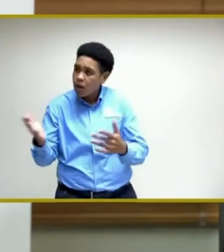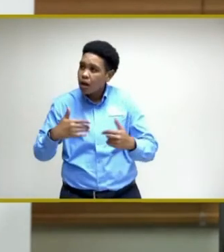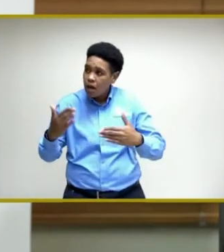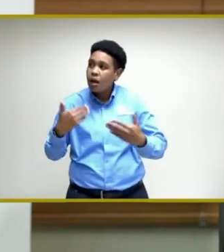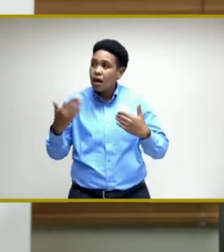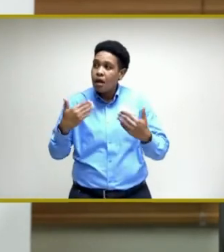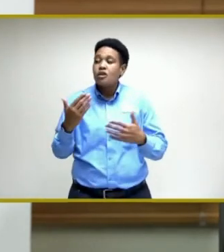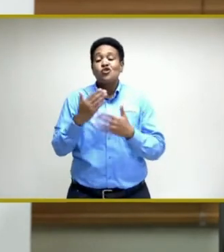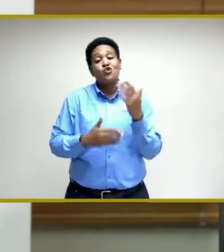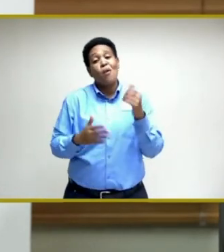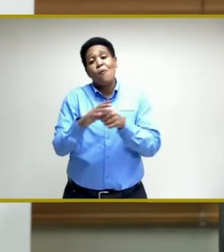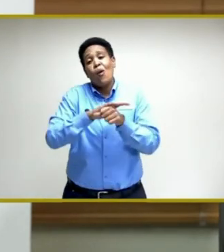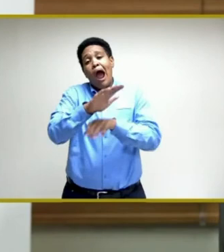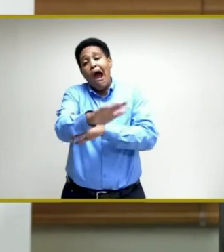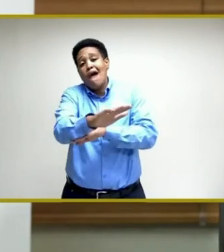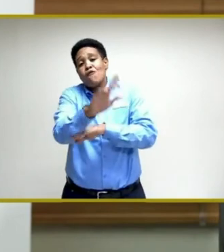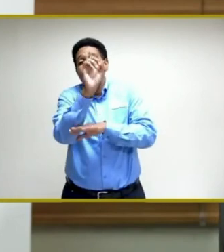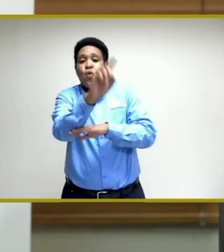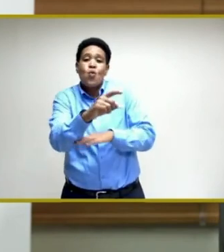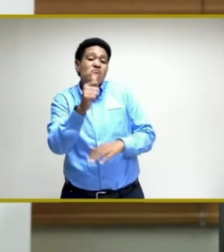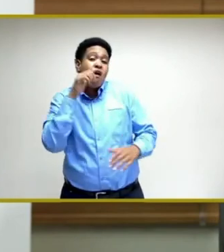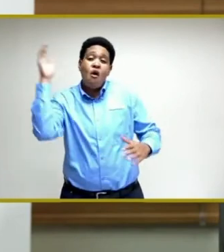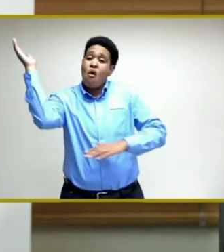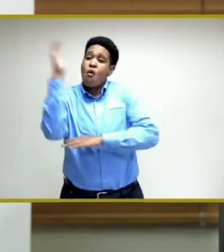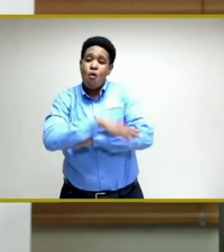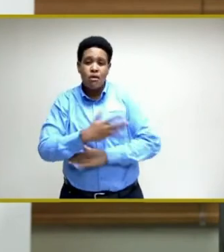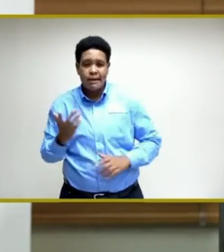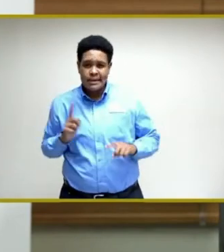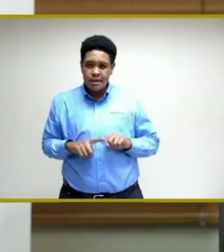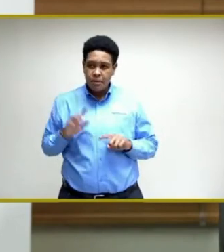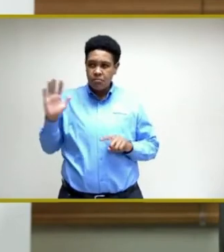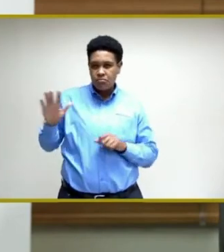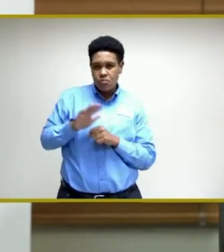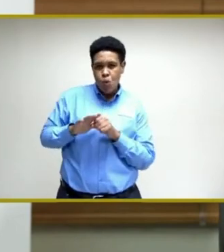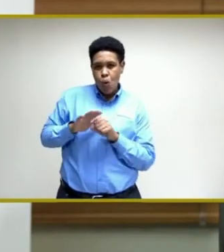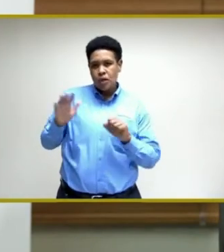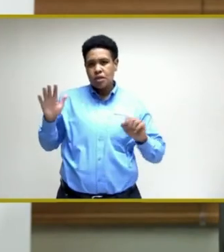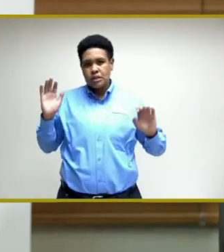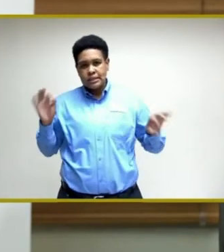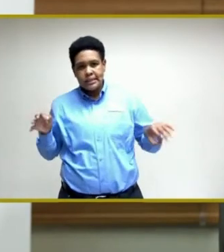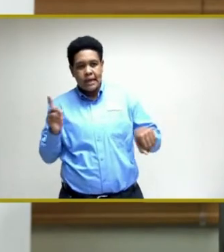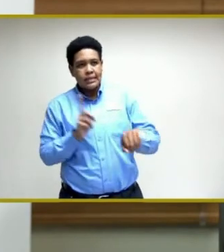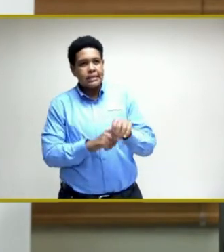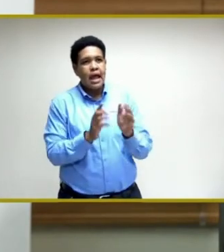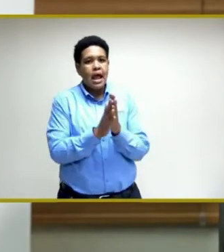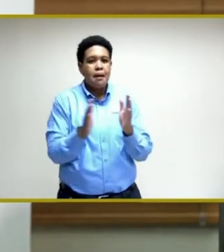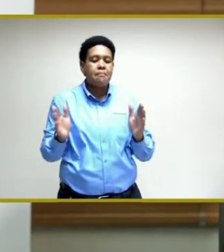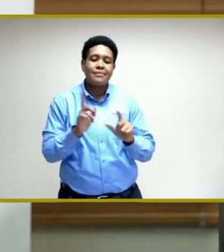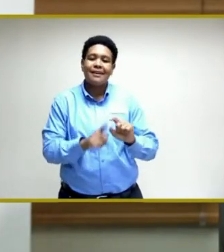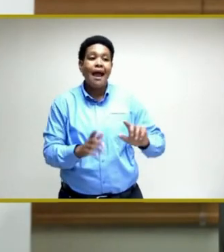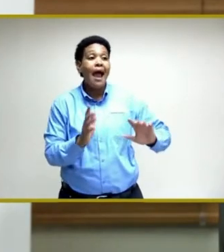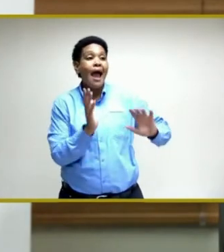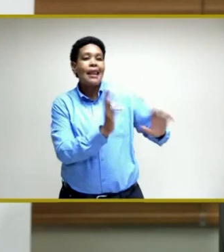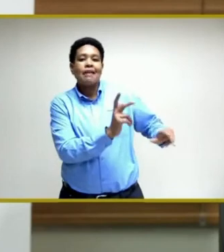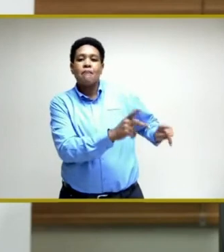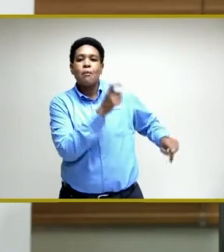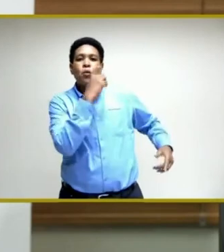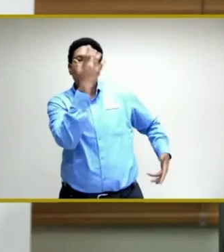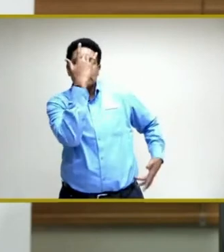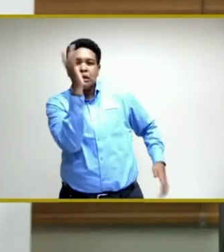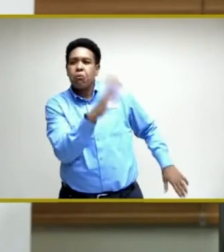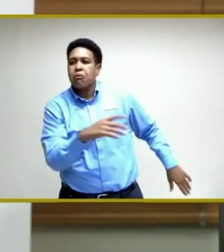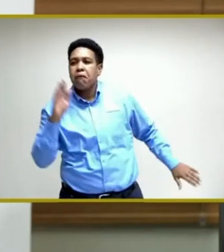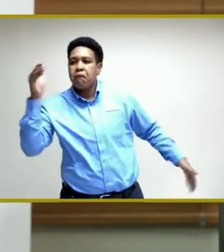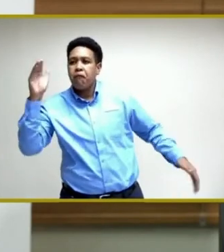medication, their monthly or, you know, twice a month checkup. We can't leave those cases out there, but